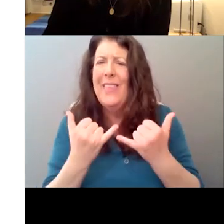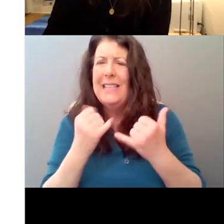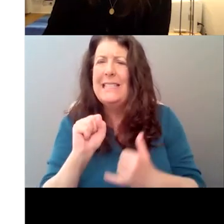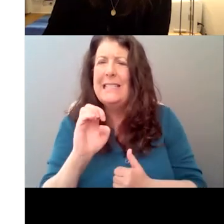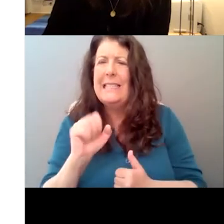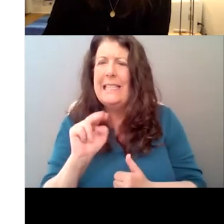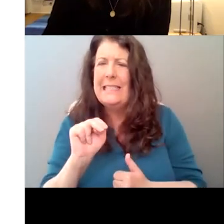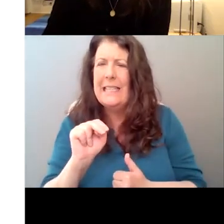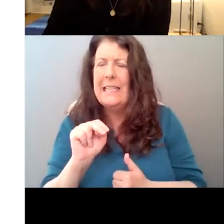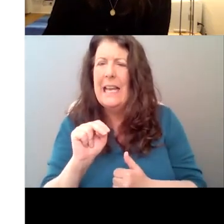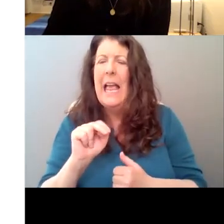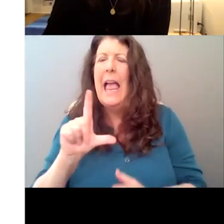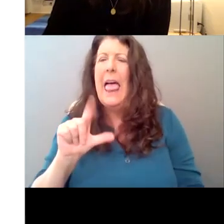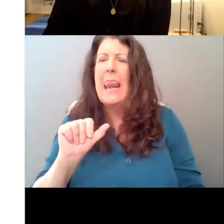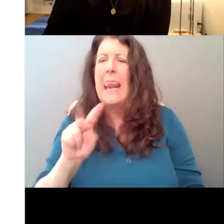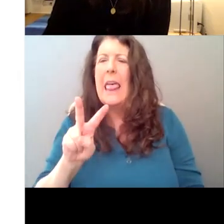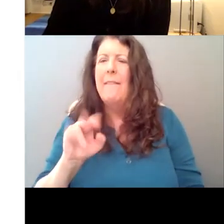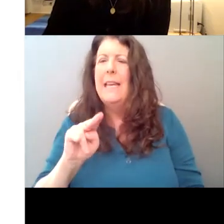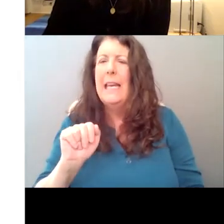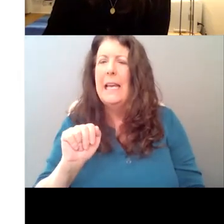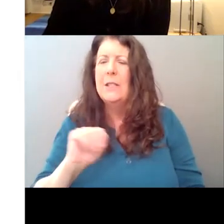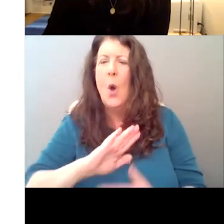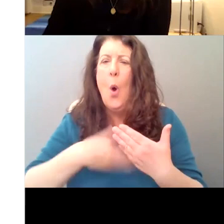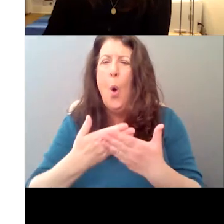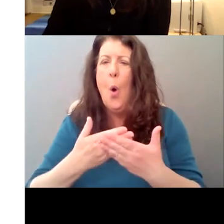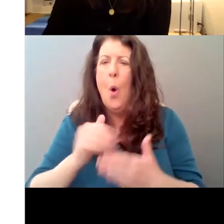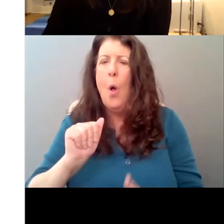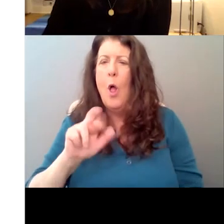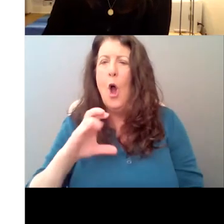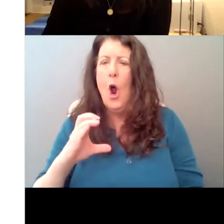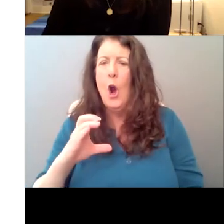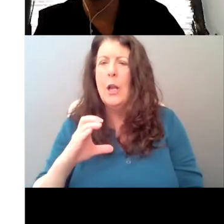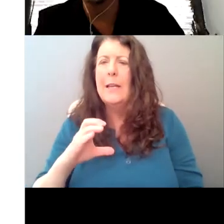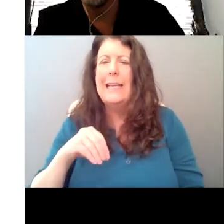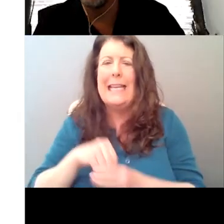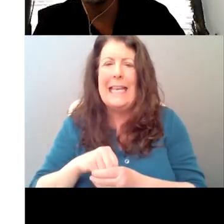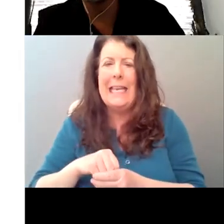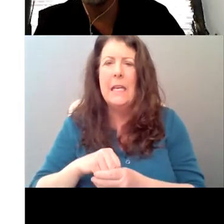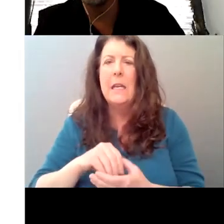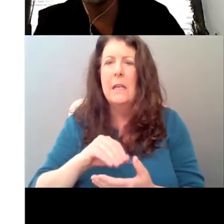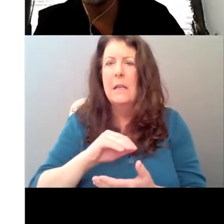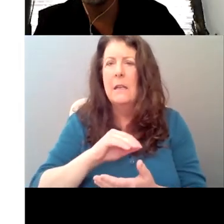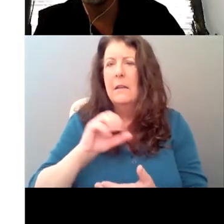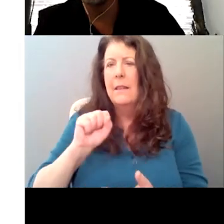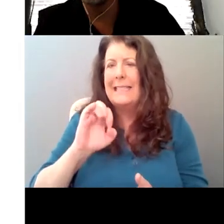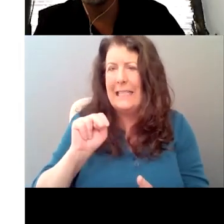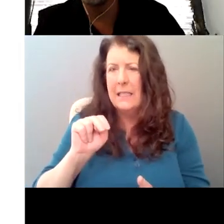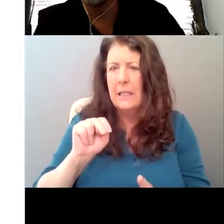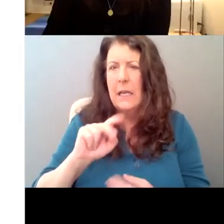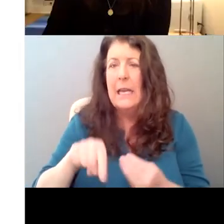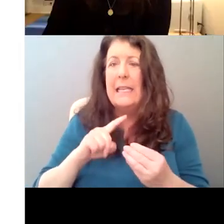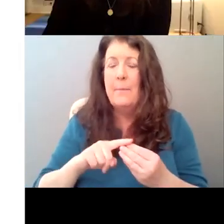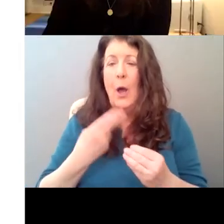Lavinia's whole arc in season two is about her and ship. Um, and so, and Mr. And